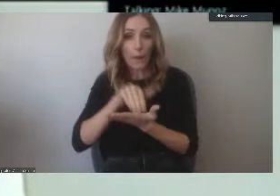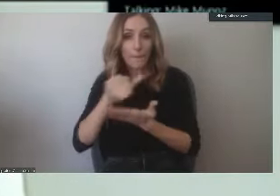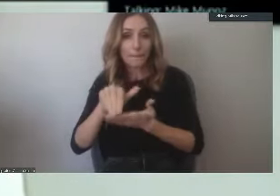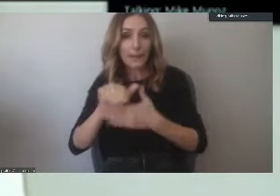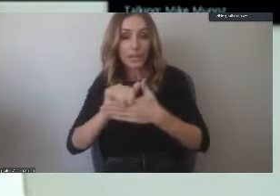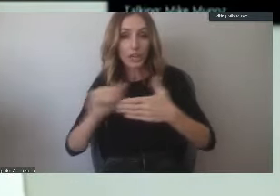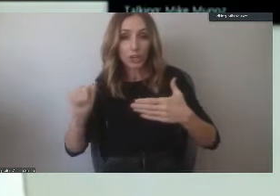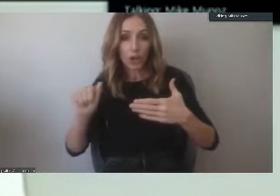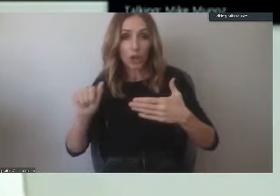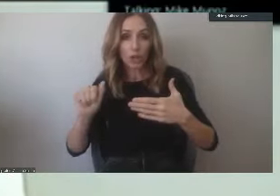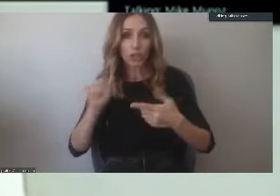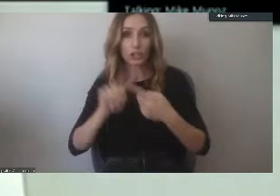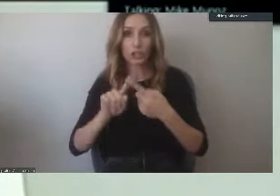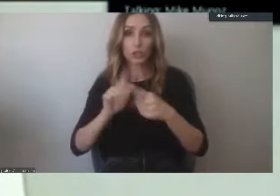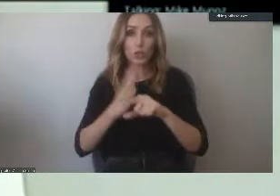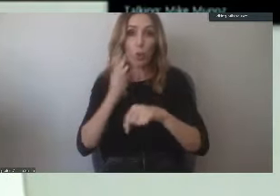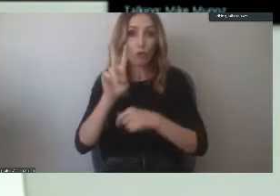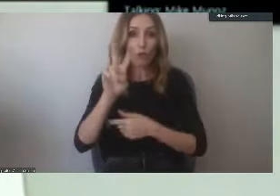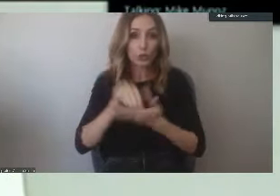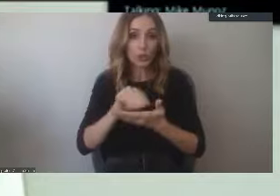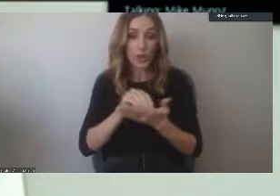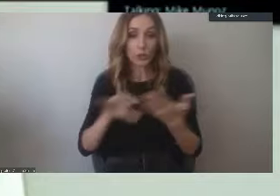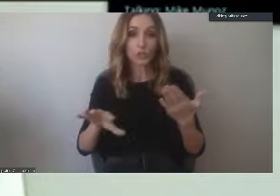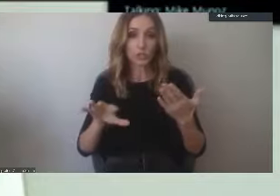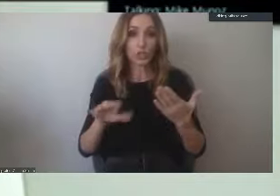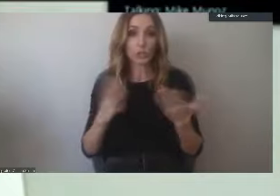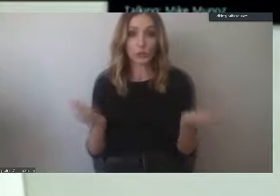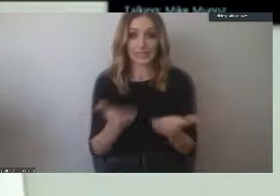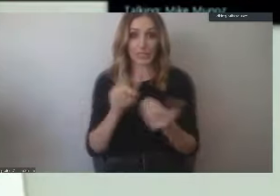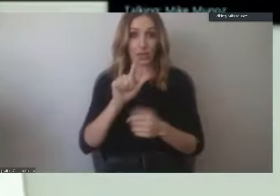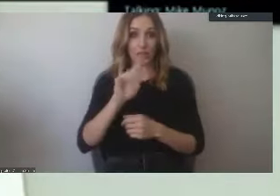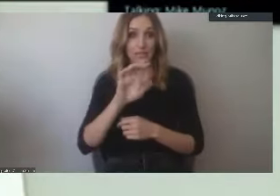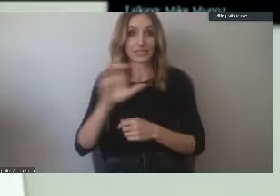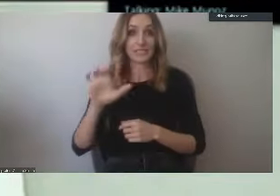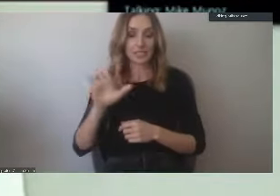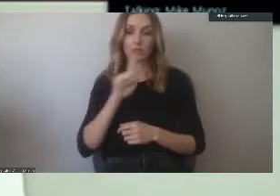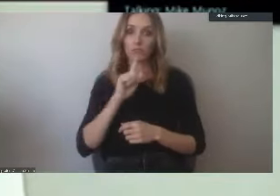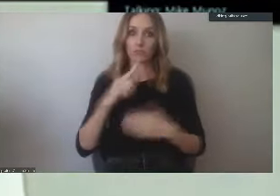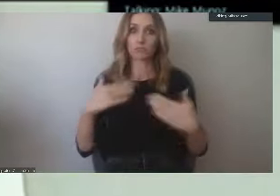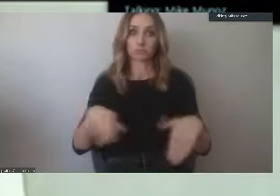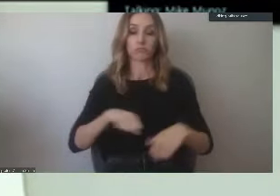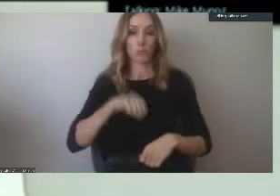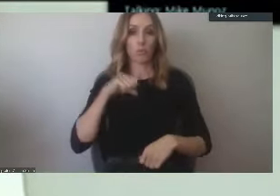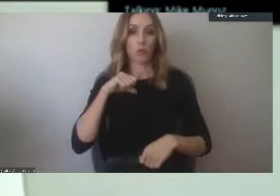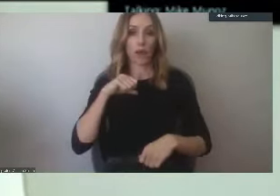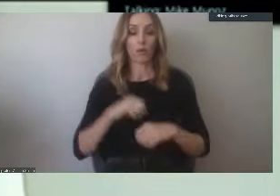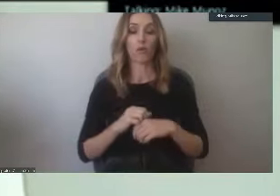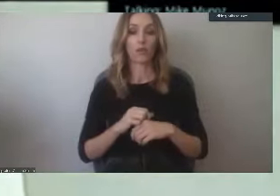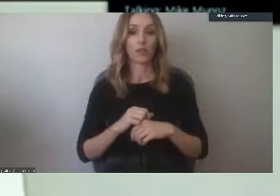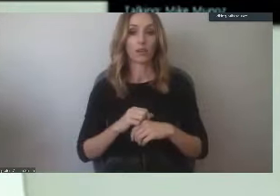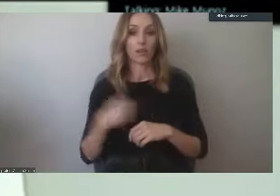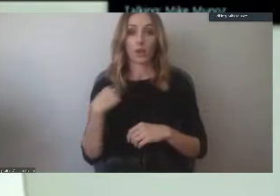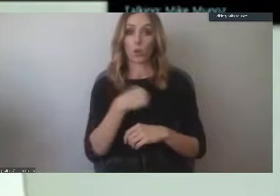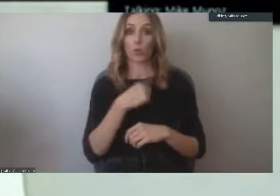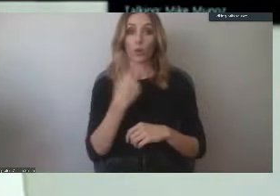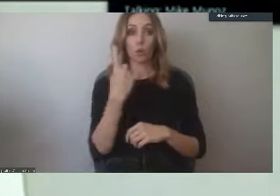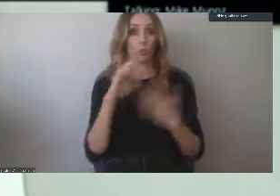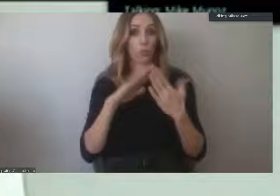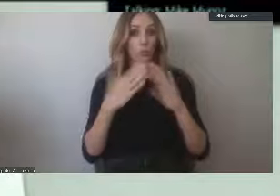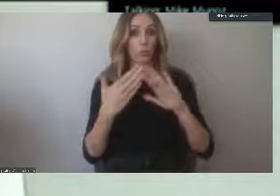aid to over 2,000 students here at Long Beach City College. And we're very proud of that. We are one of the community colleges